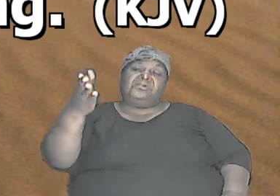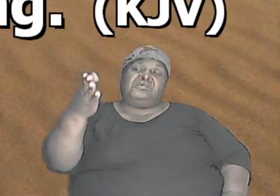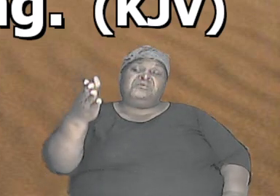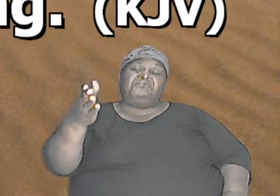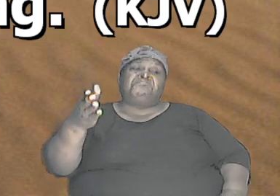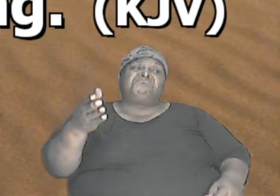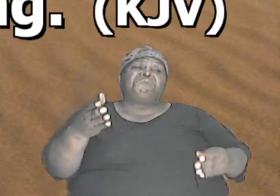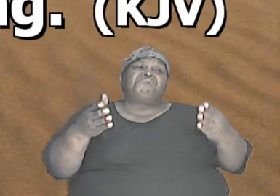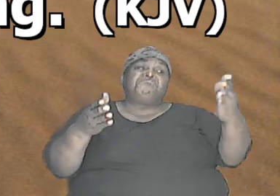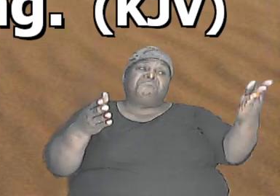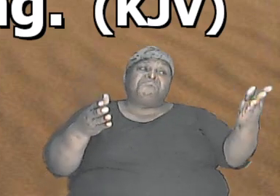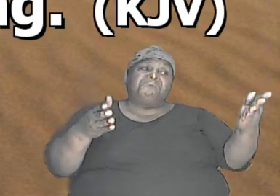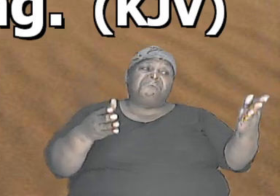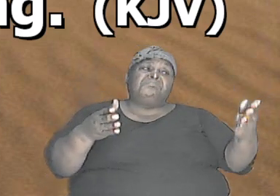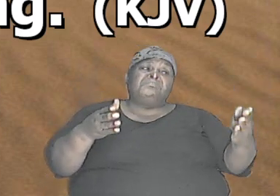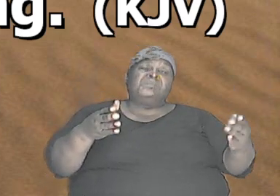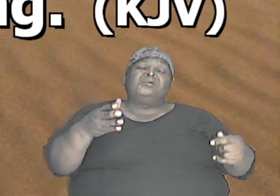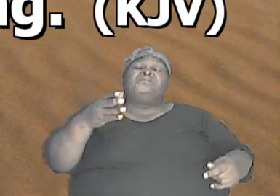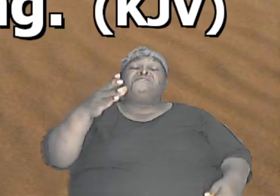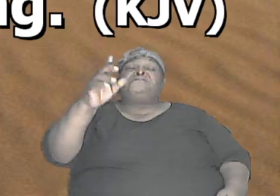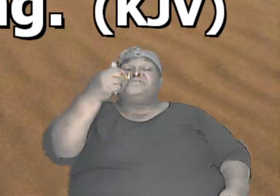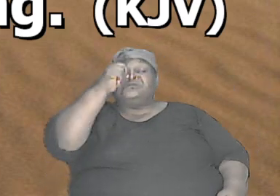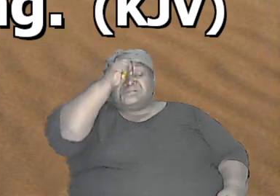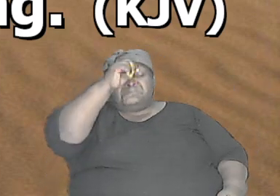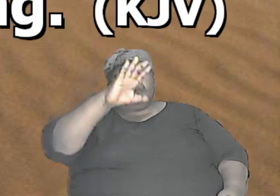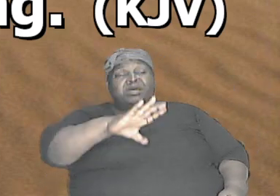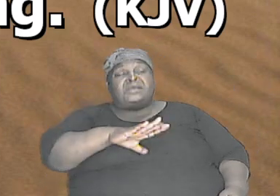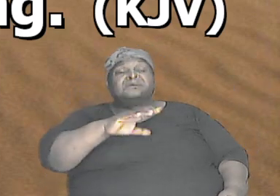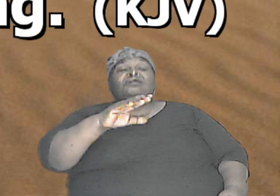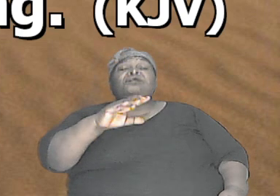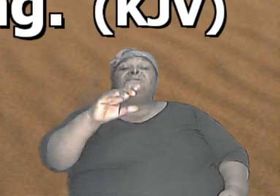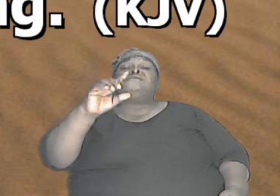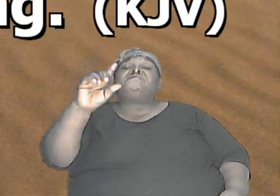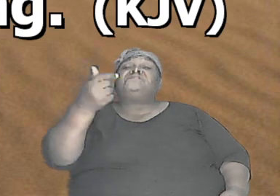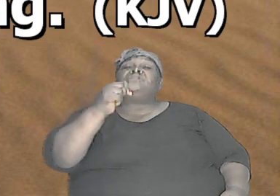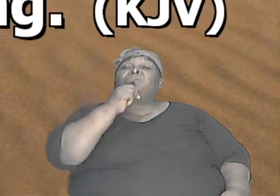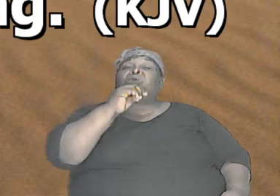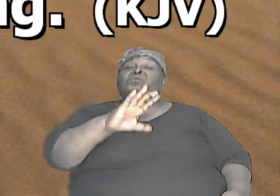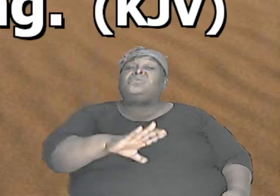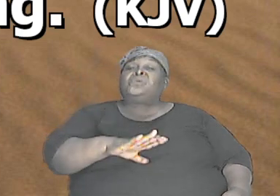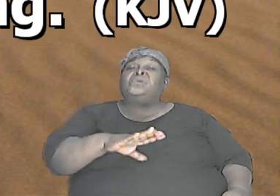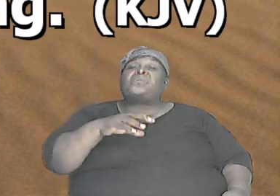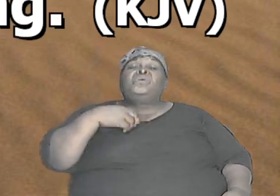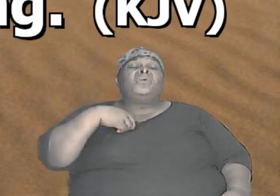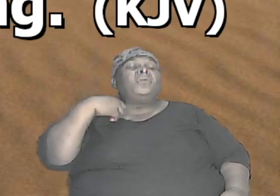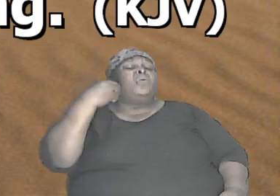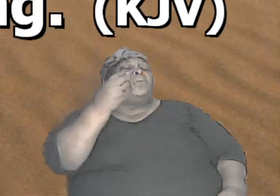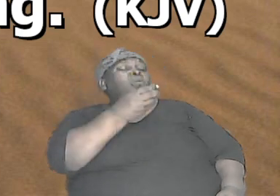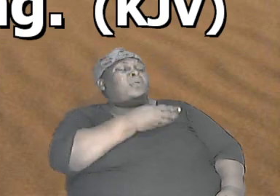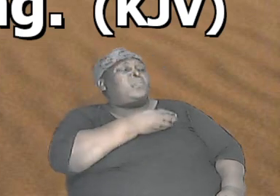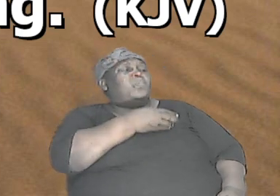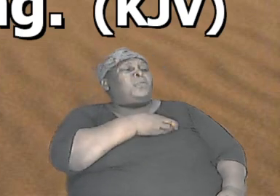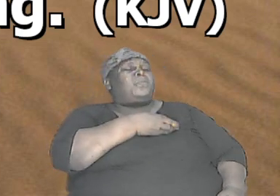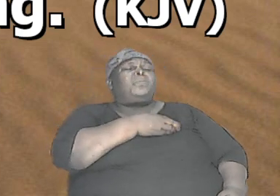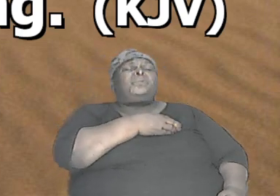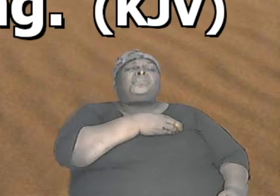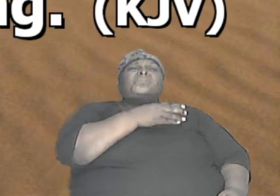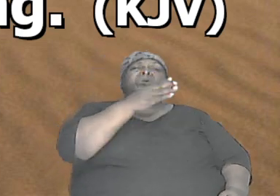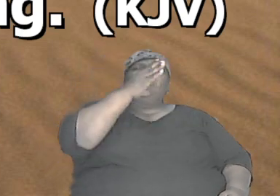the first woman they were our ancestors so notice if this is so then